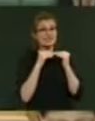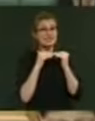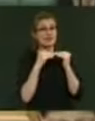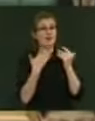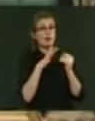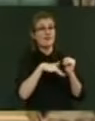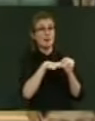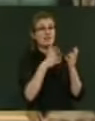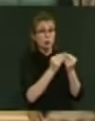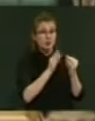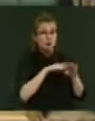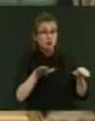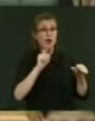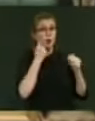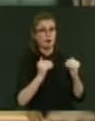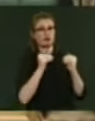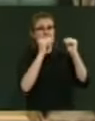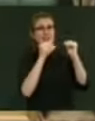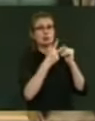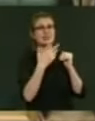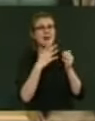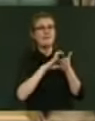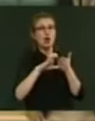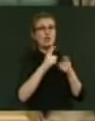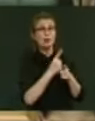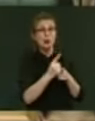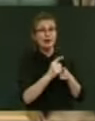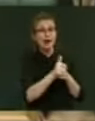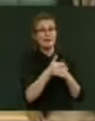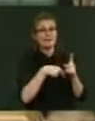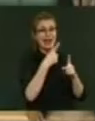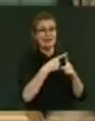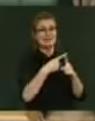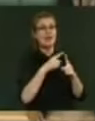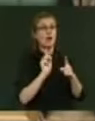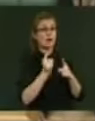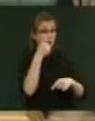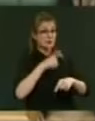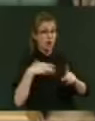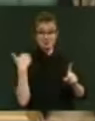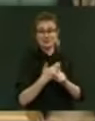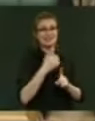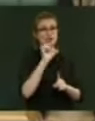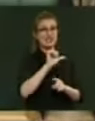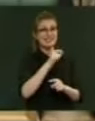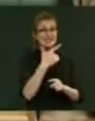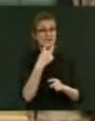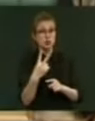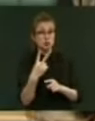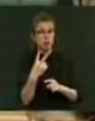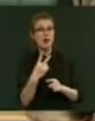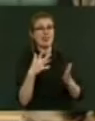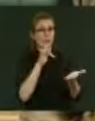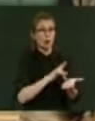$25 a week after tax, which is the first time since 1972 that core benefit rates have been